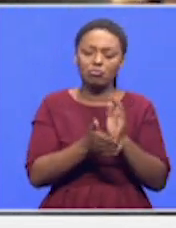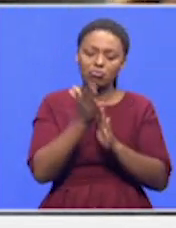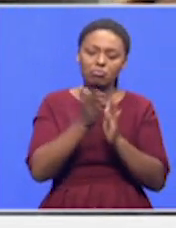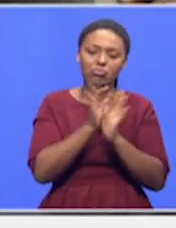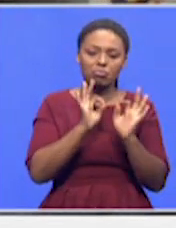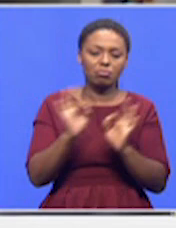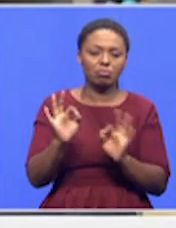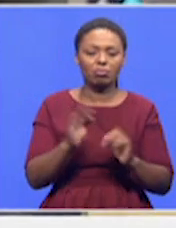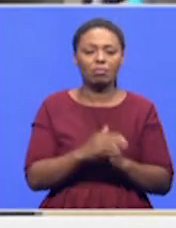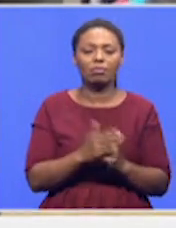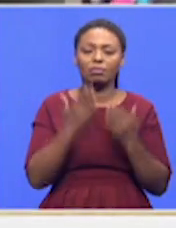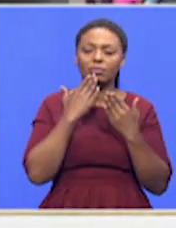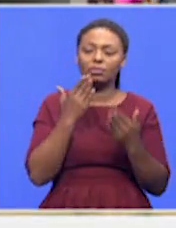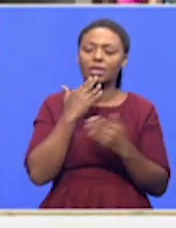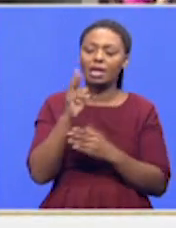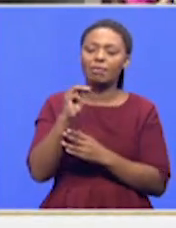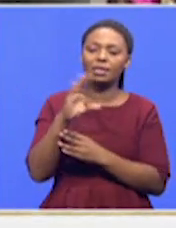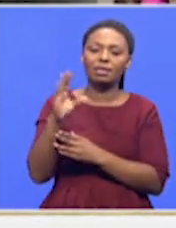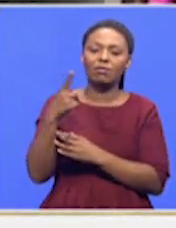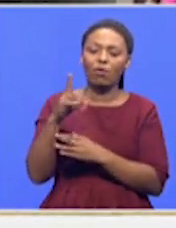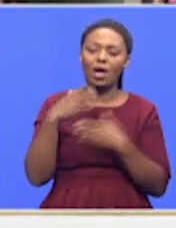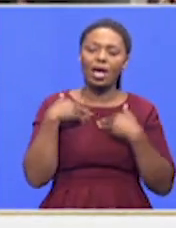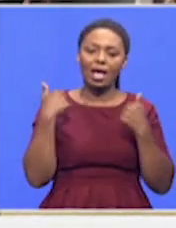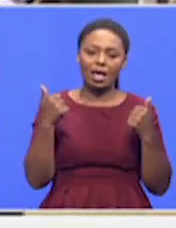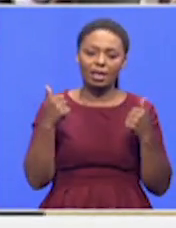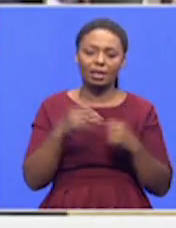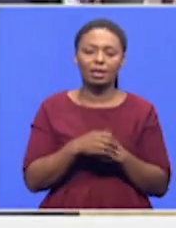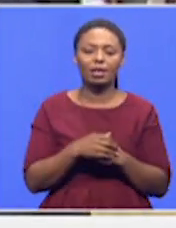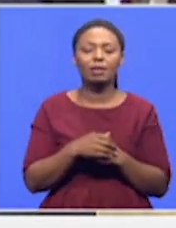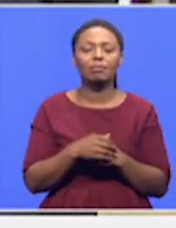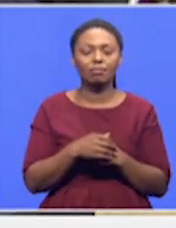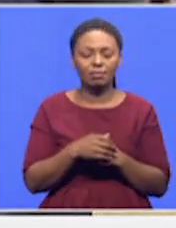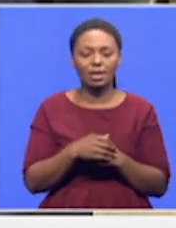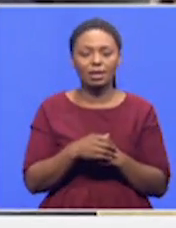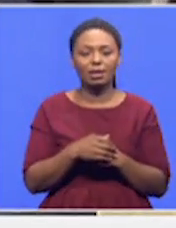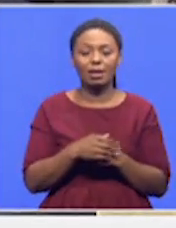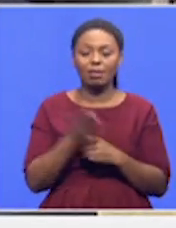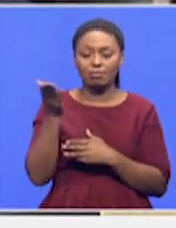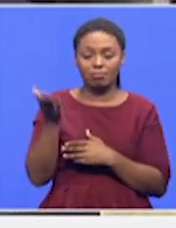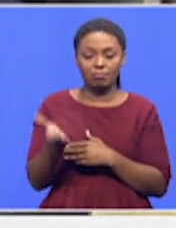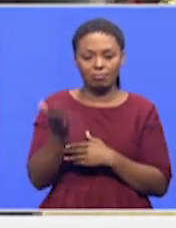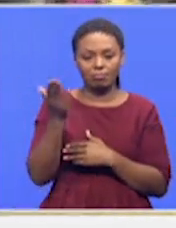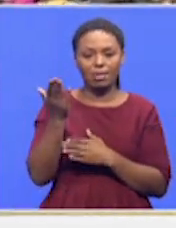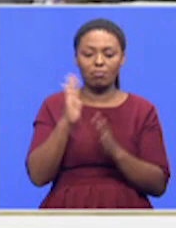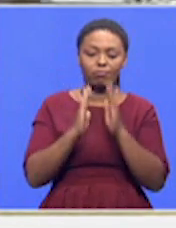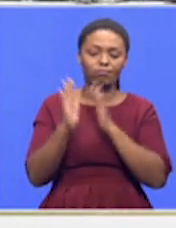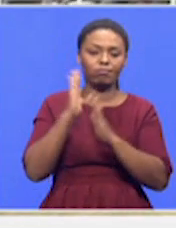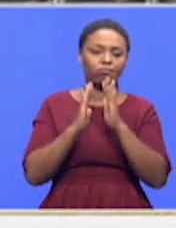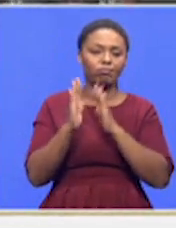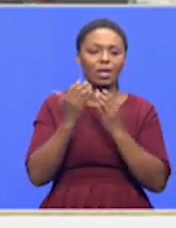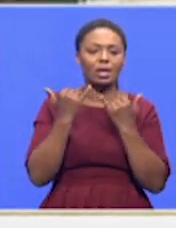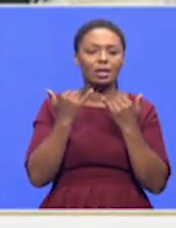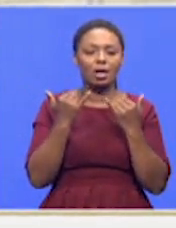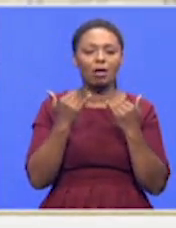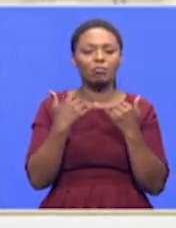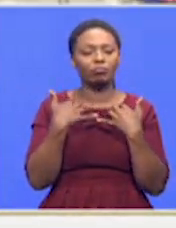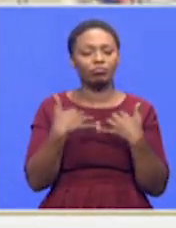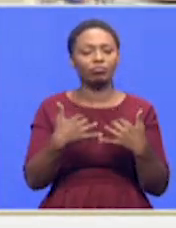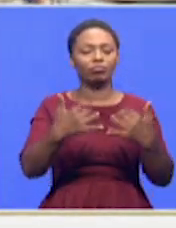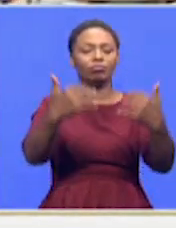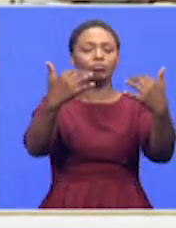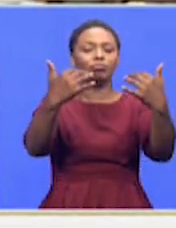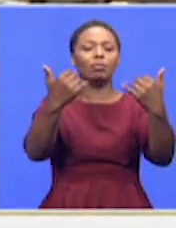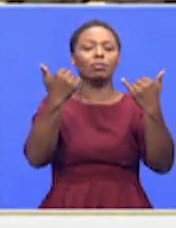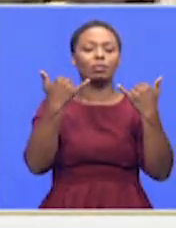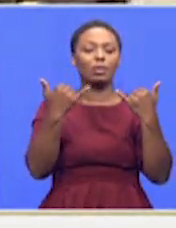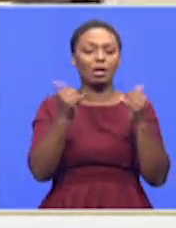MEC for Yalta in the Northern Cape, of course, for Pingla Queni. Of course, as we can see, the pomp and ceremony of the SOPA